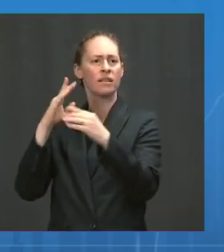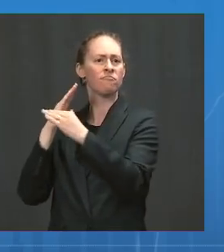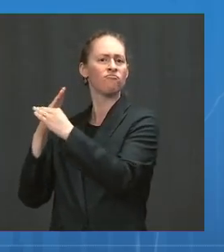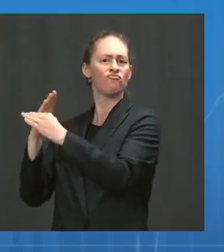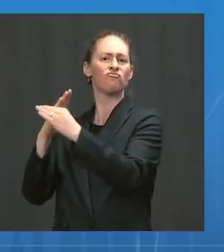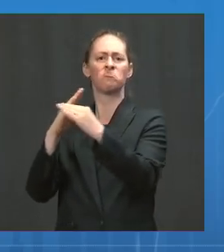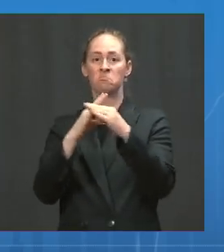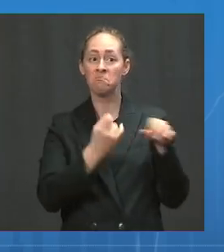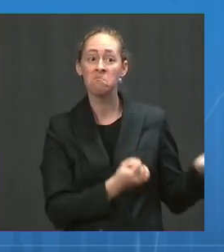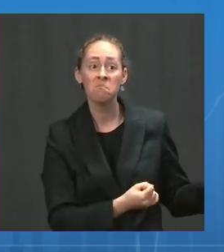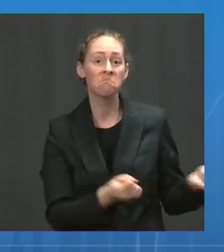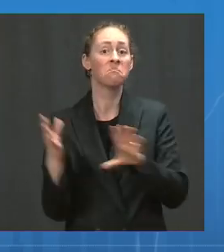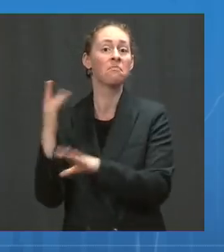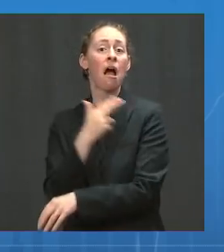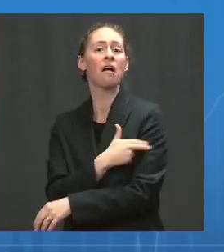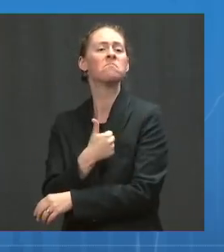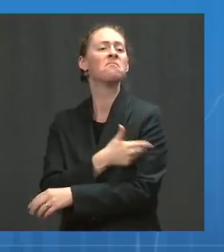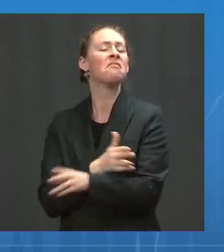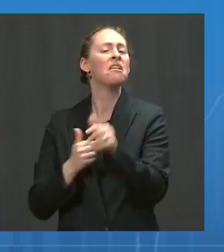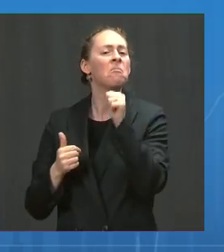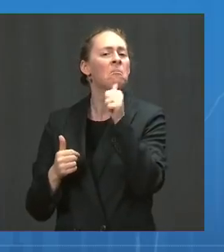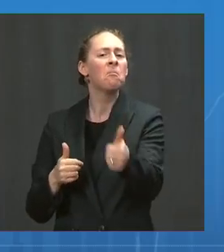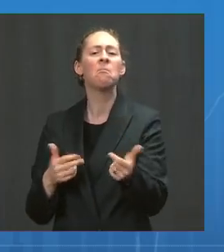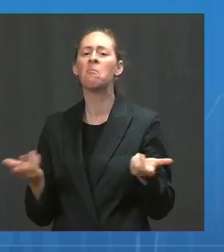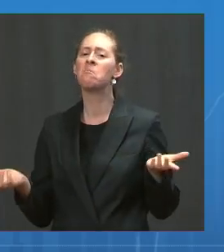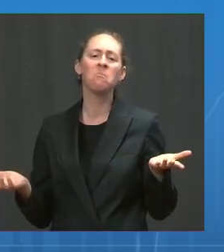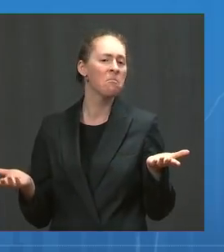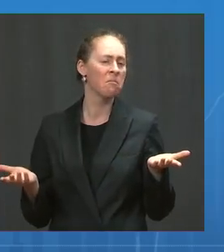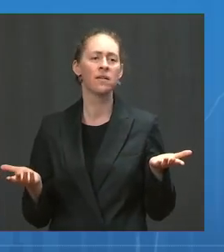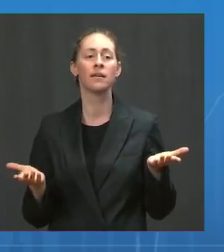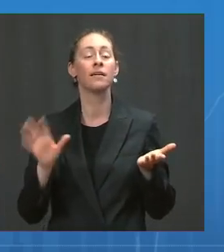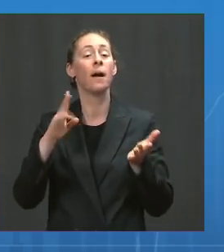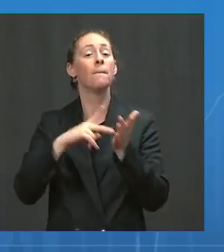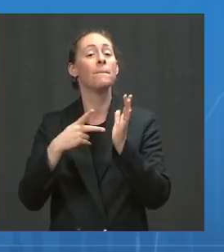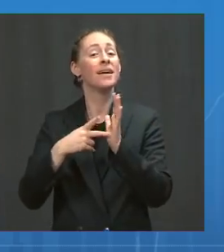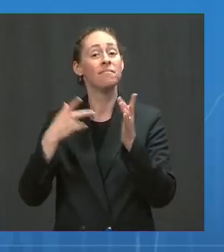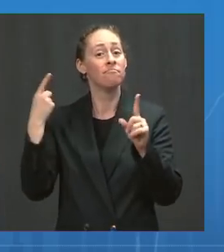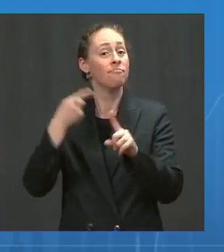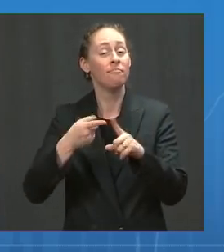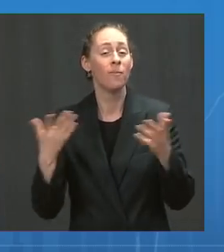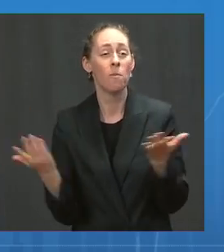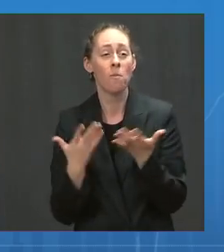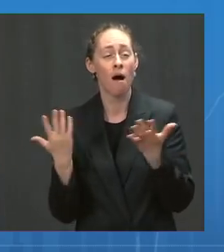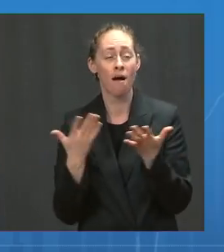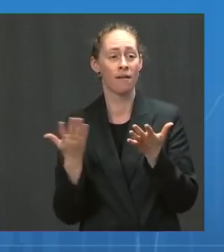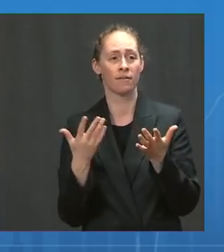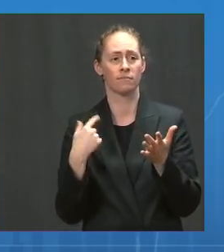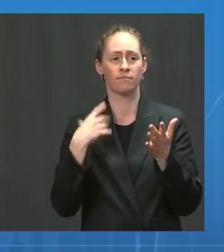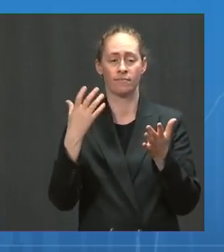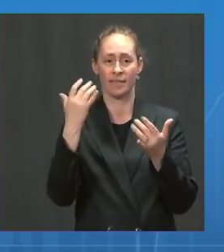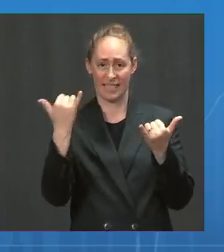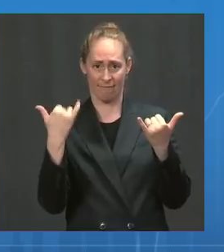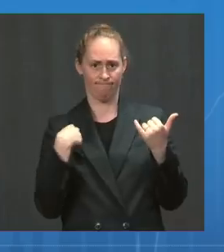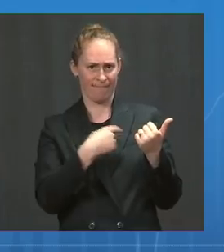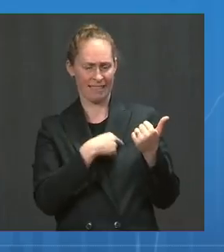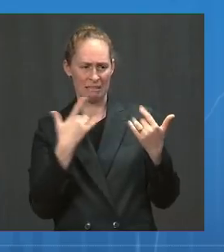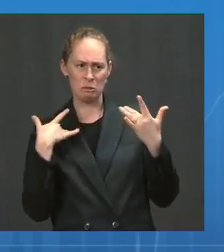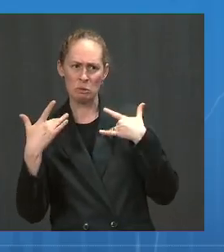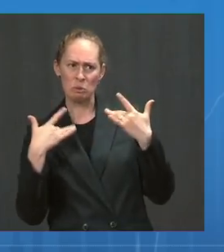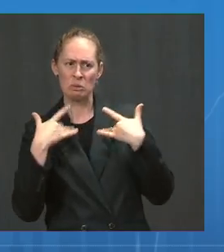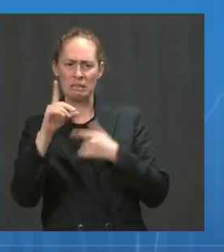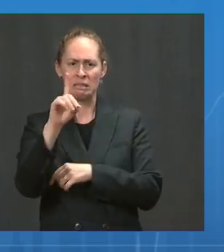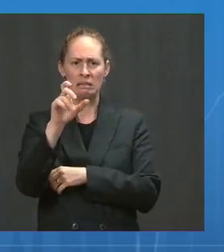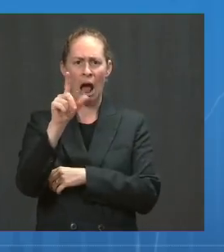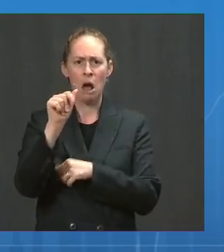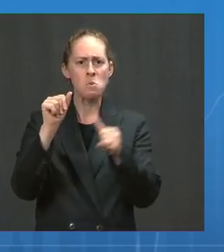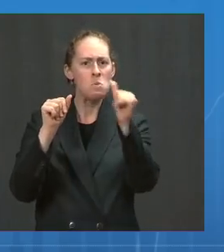The bottom line is we are dealing with a formidable variant in the Delta variant, as reflected by